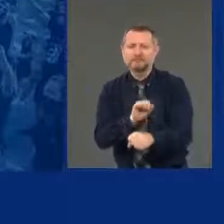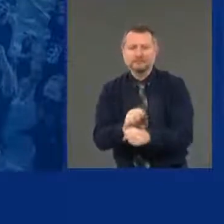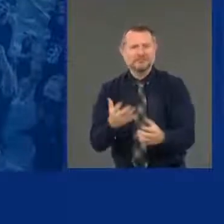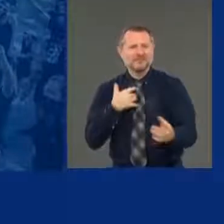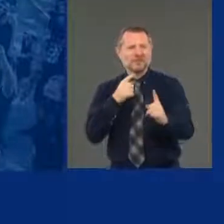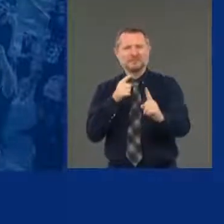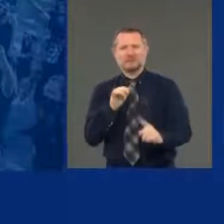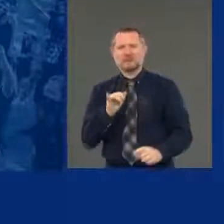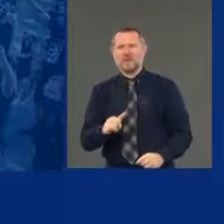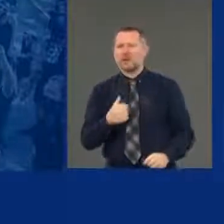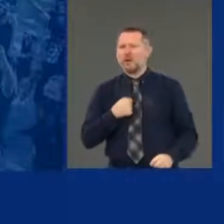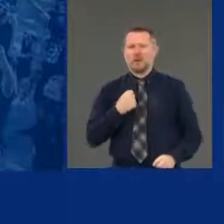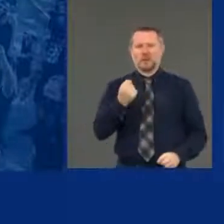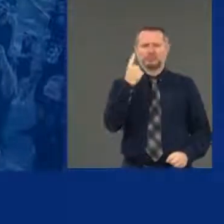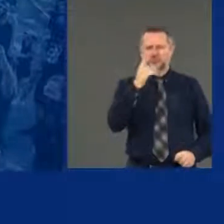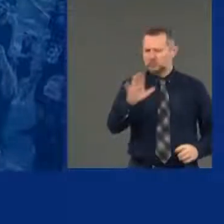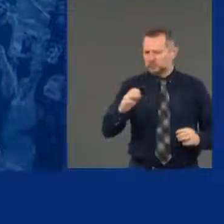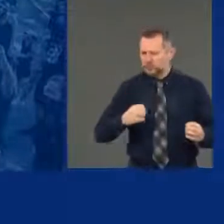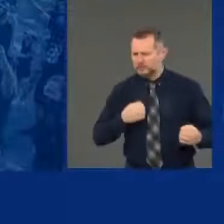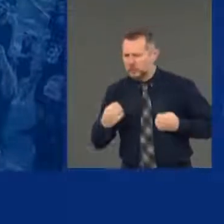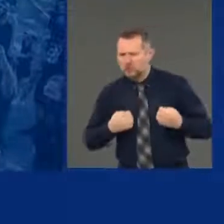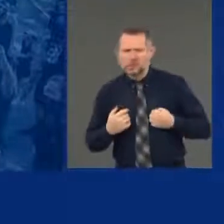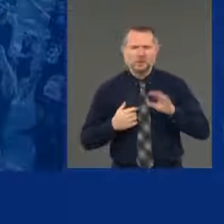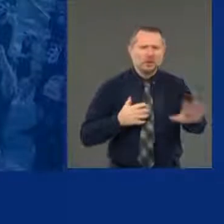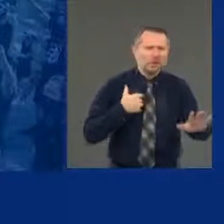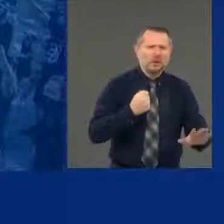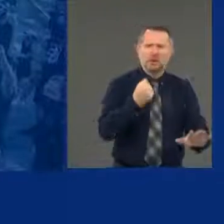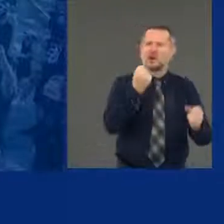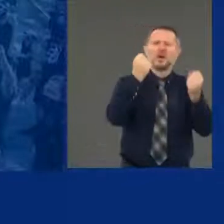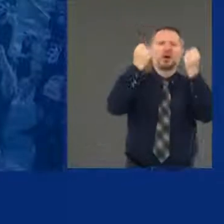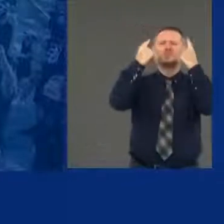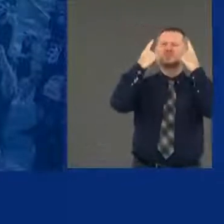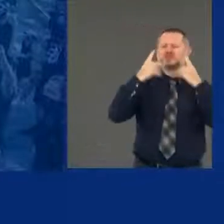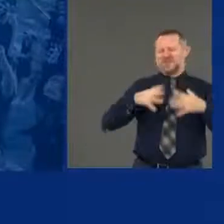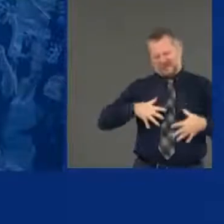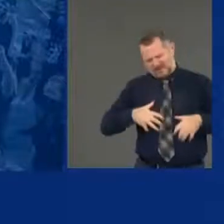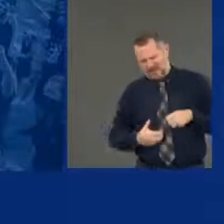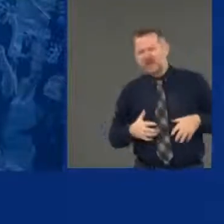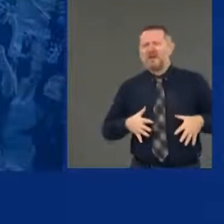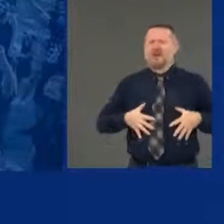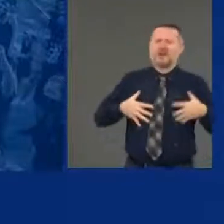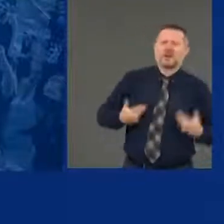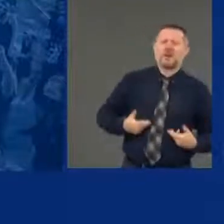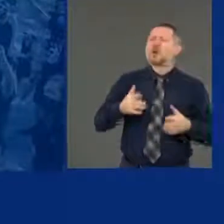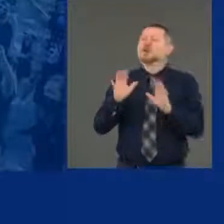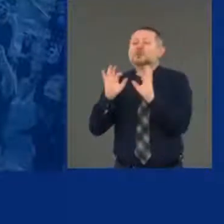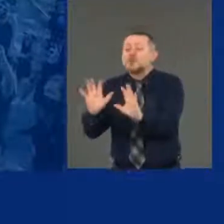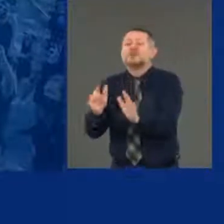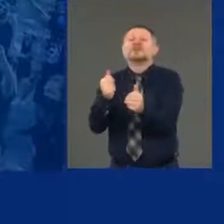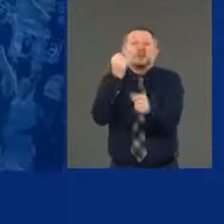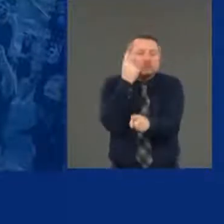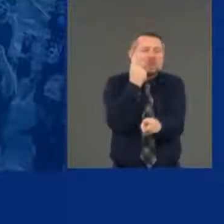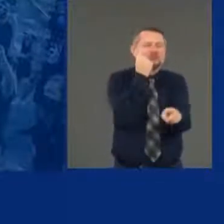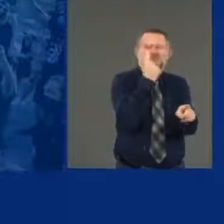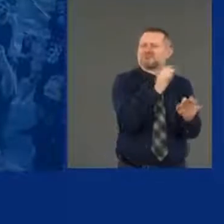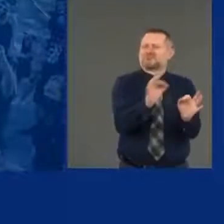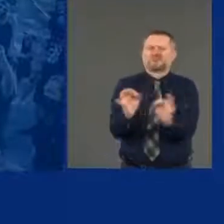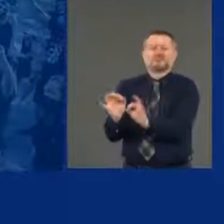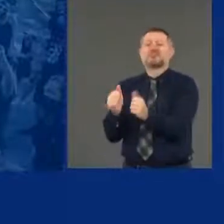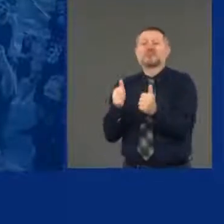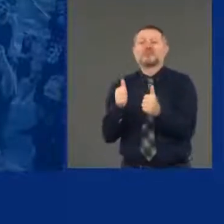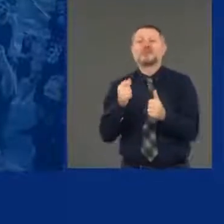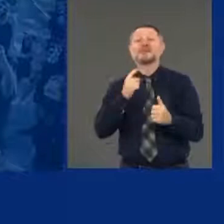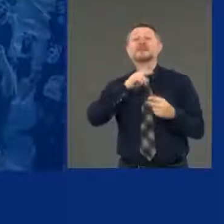I want people to know how upset I am. Good. Second step, what do we do about it?